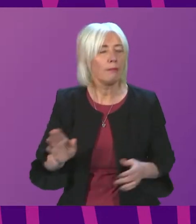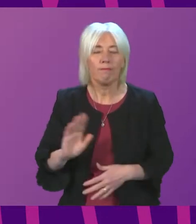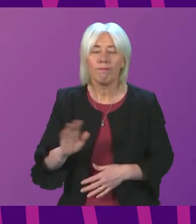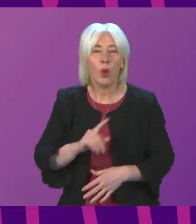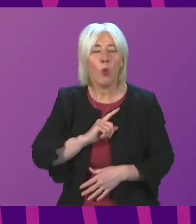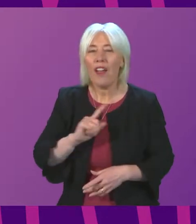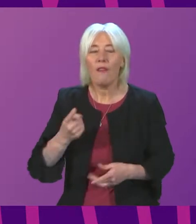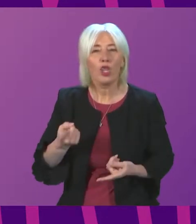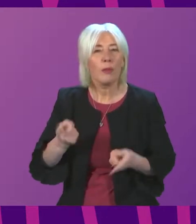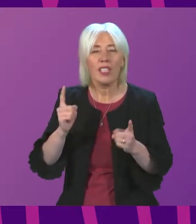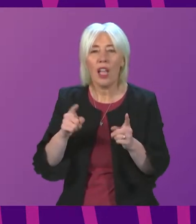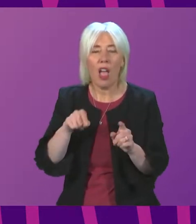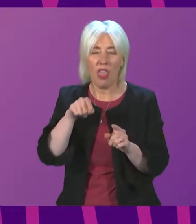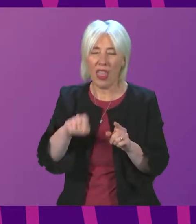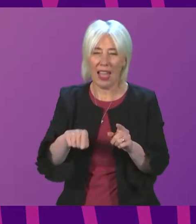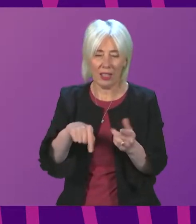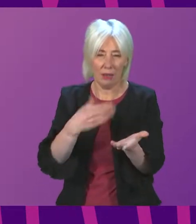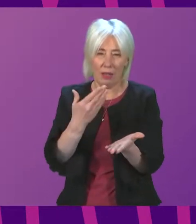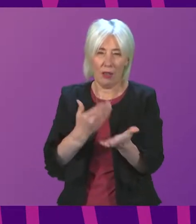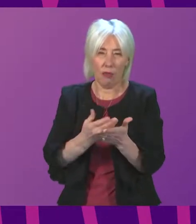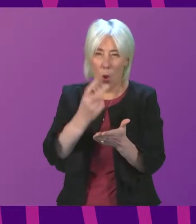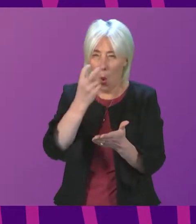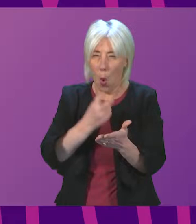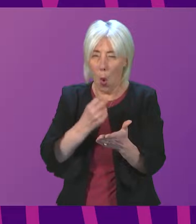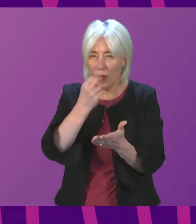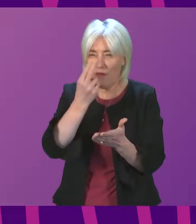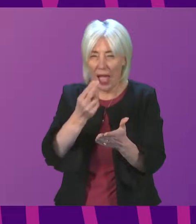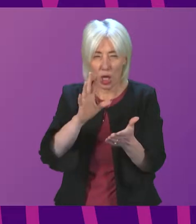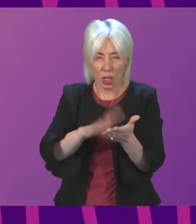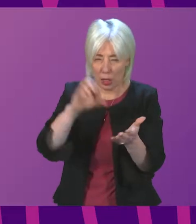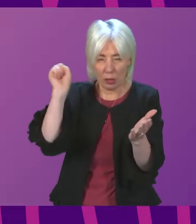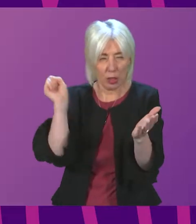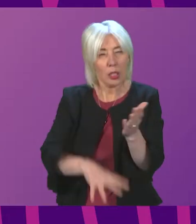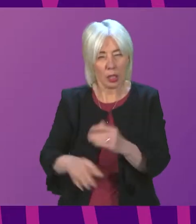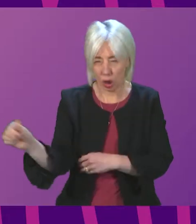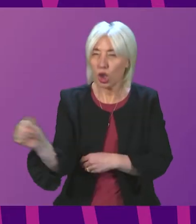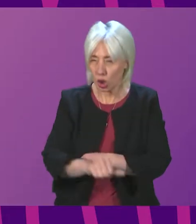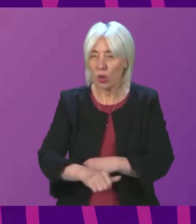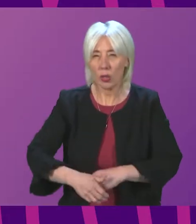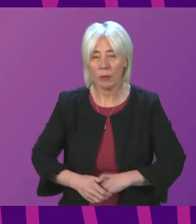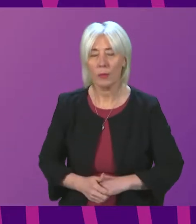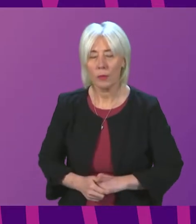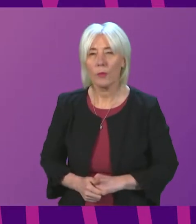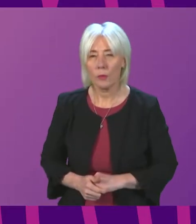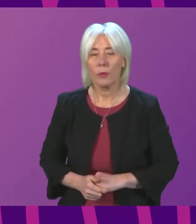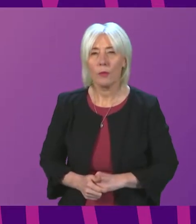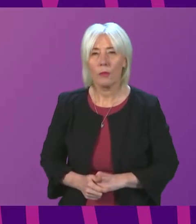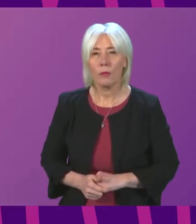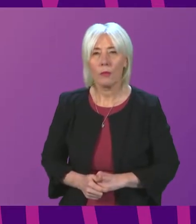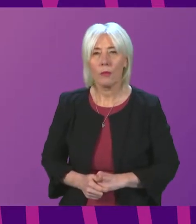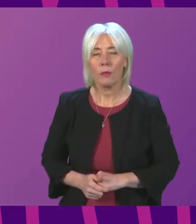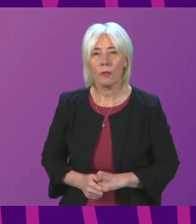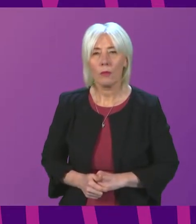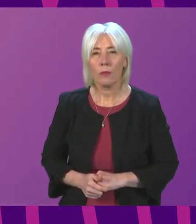Minister not scrap this Orwellian piece of legislation? The First Minister is